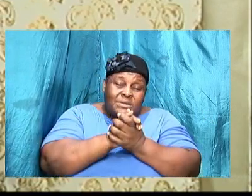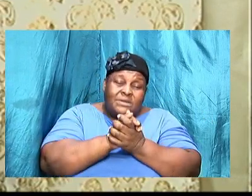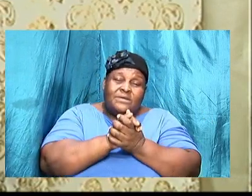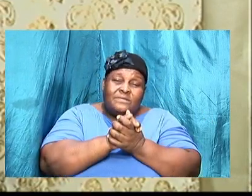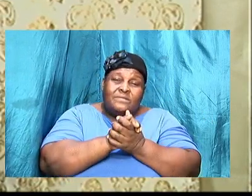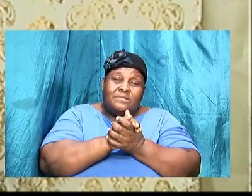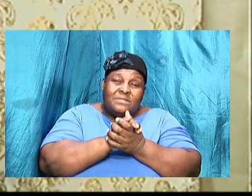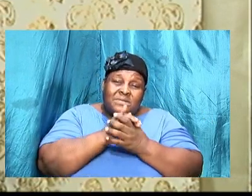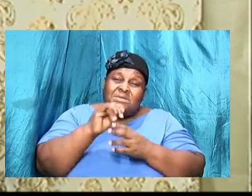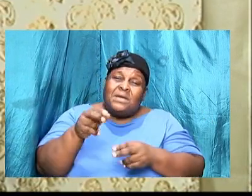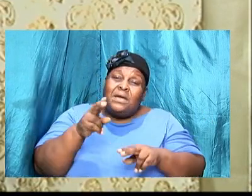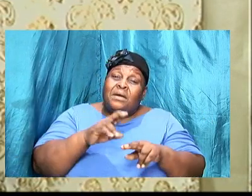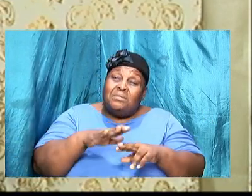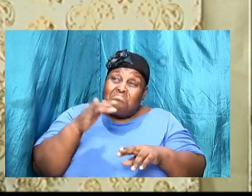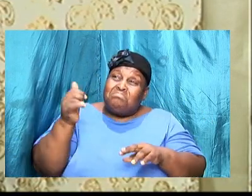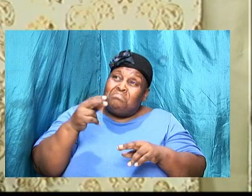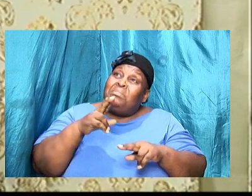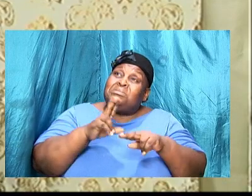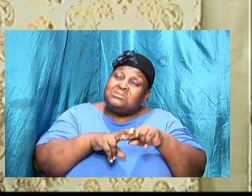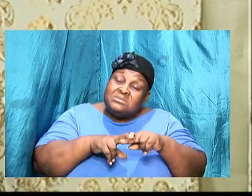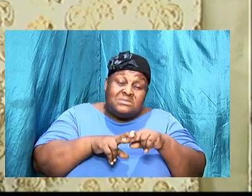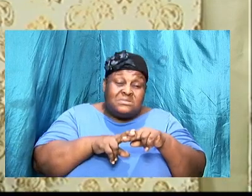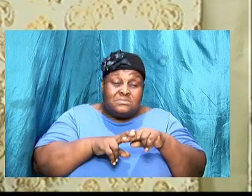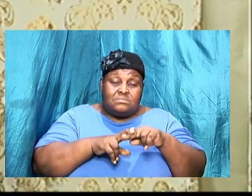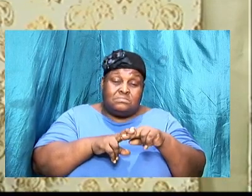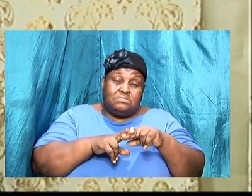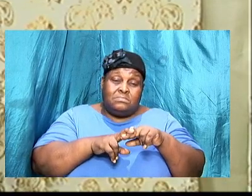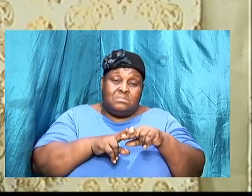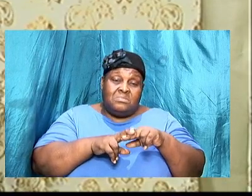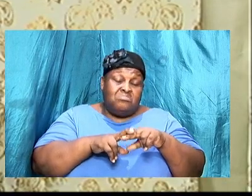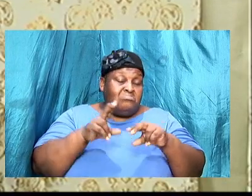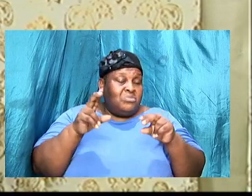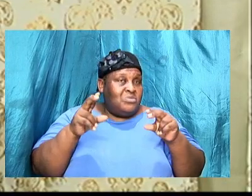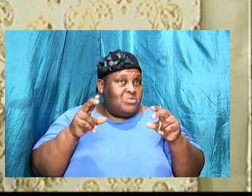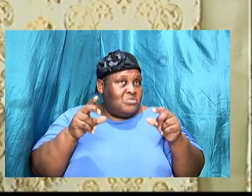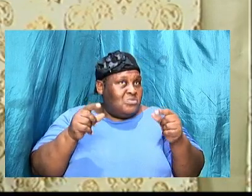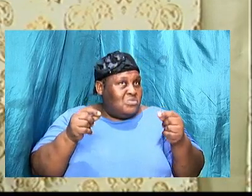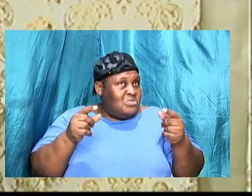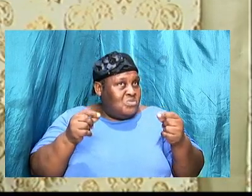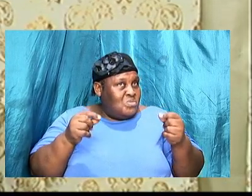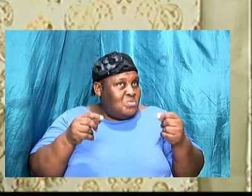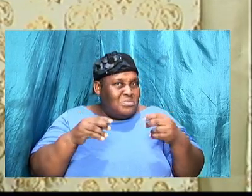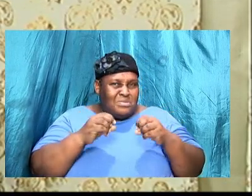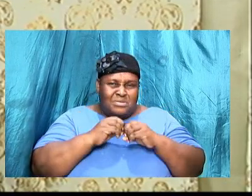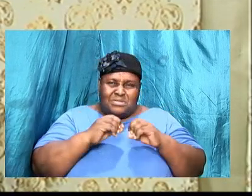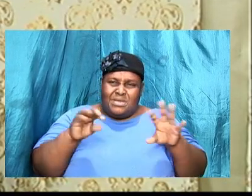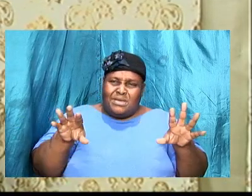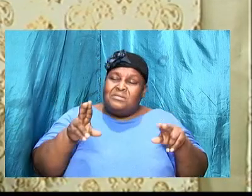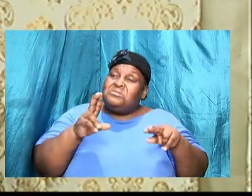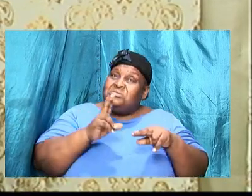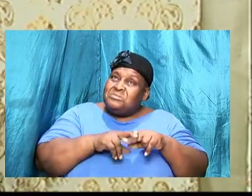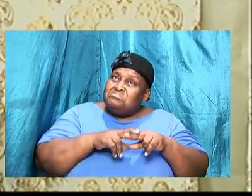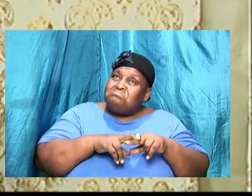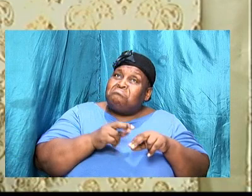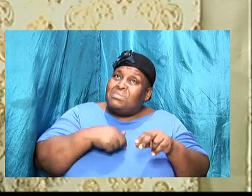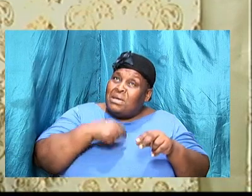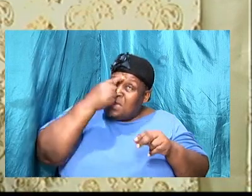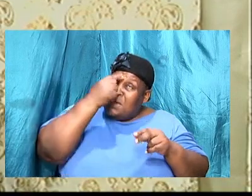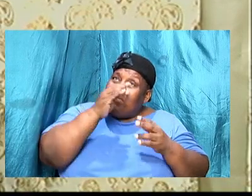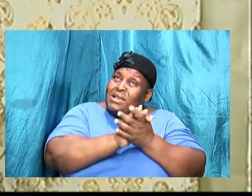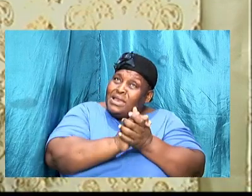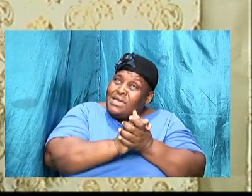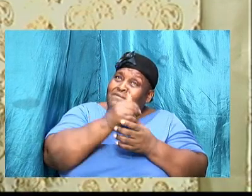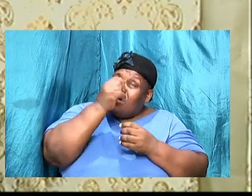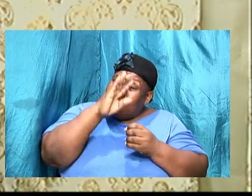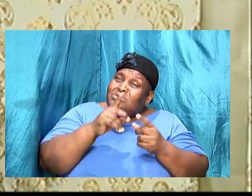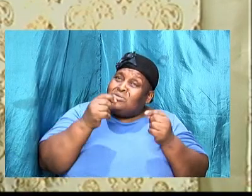is it by sitting down doing nothing sitting down and say I believe that God is going